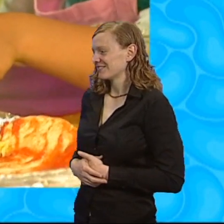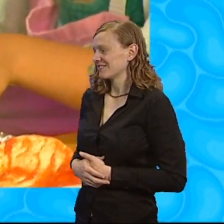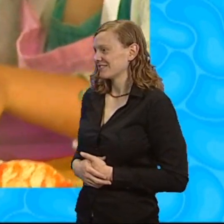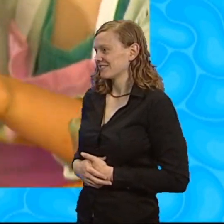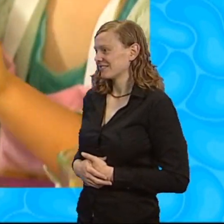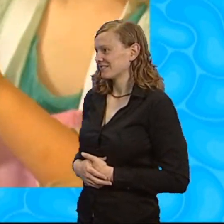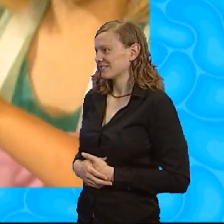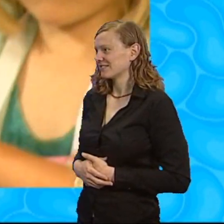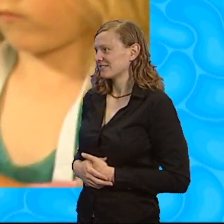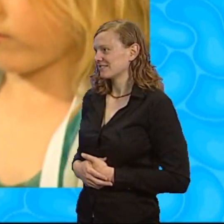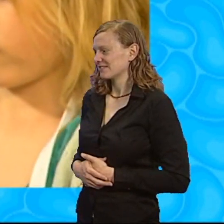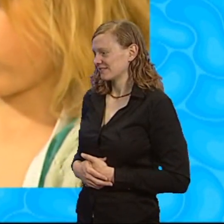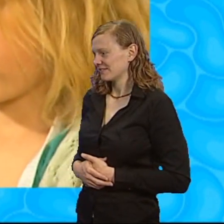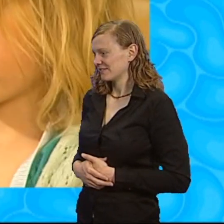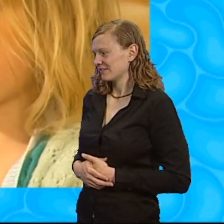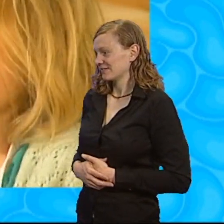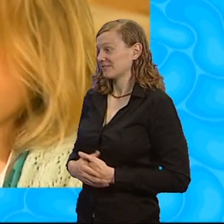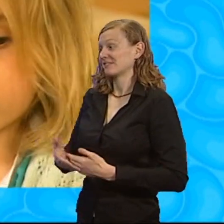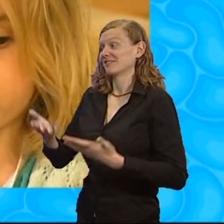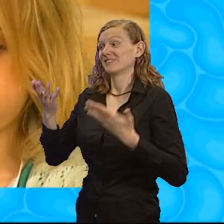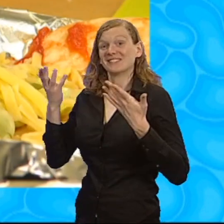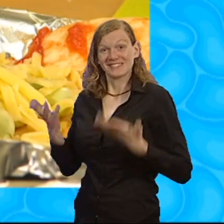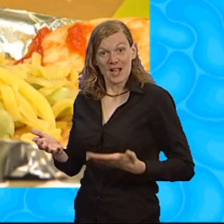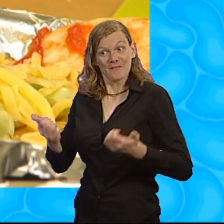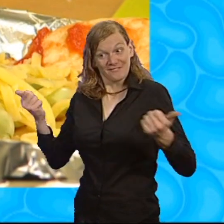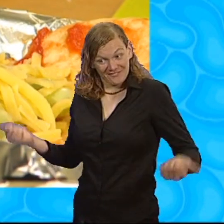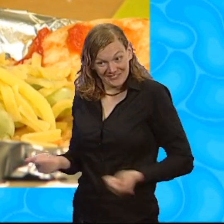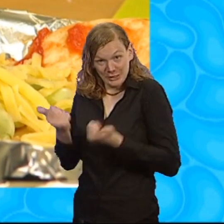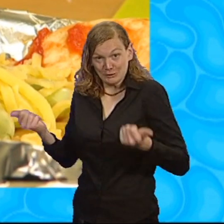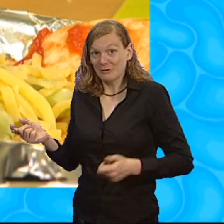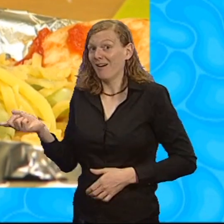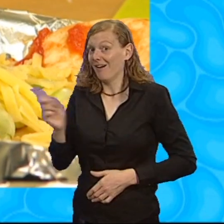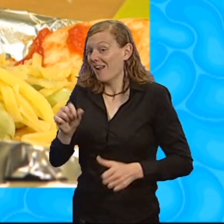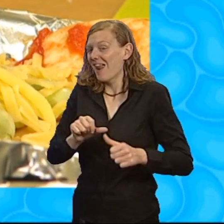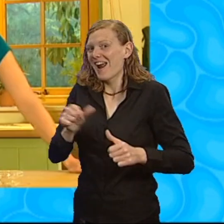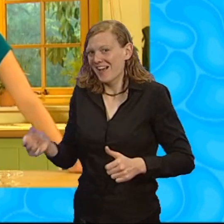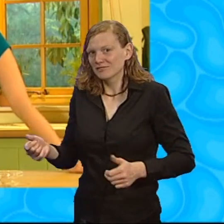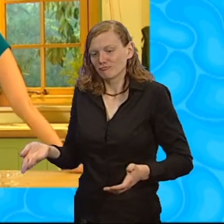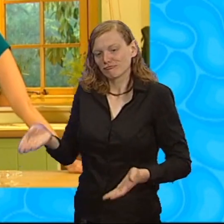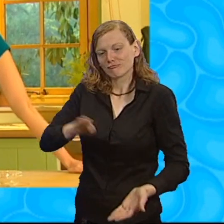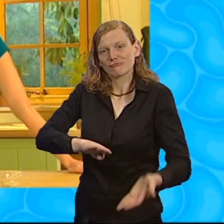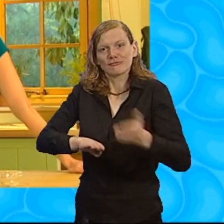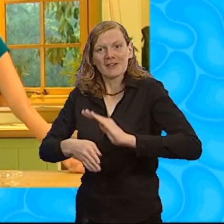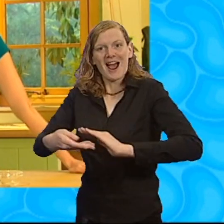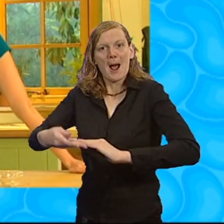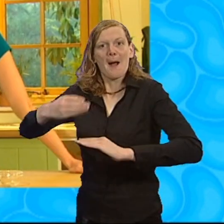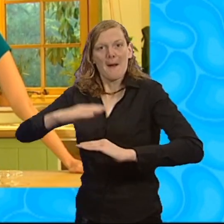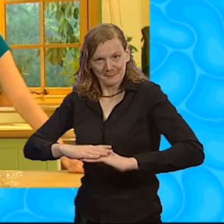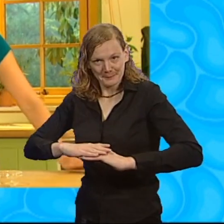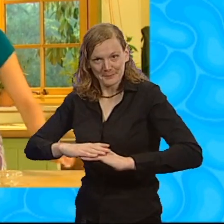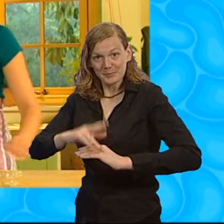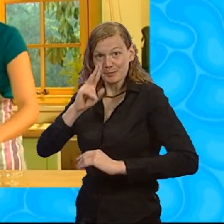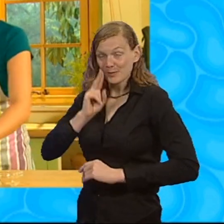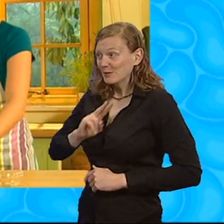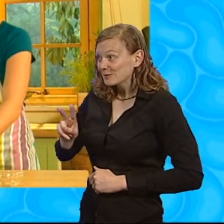Kate, that's brilliant. That is really good. Next, it's time to put our spicy baked wraps to bed.